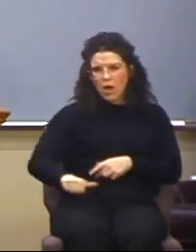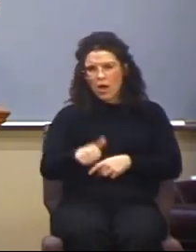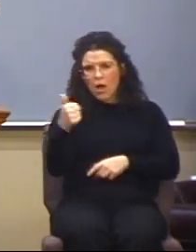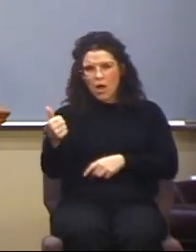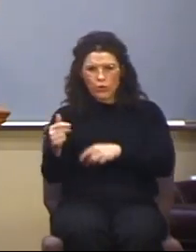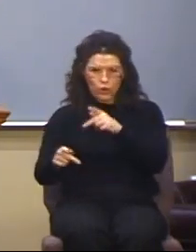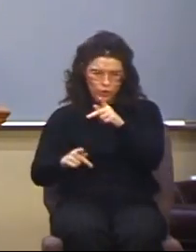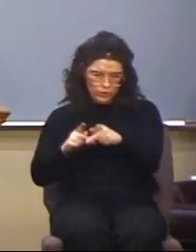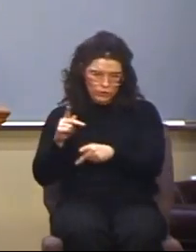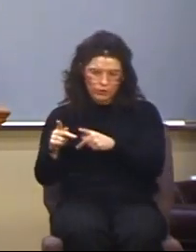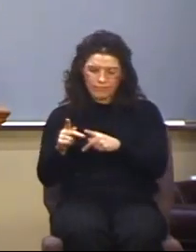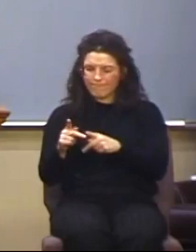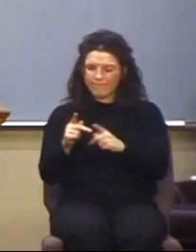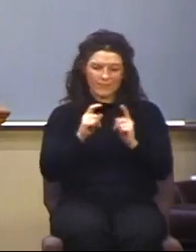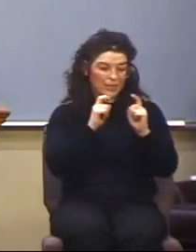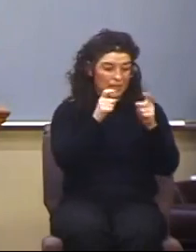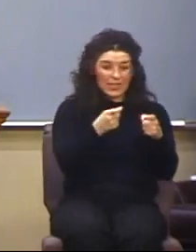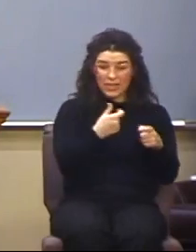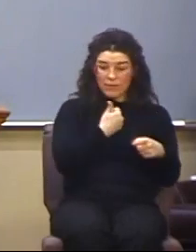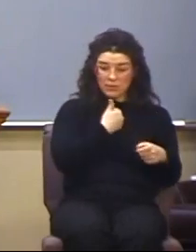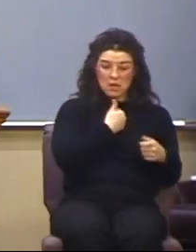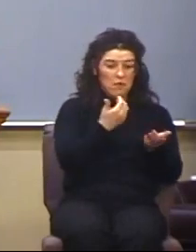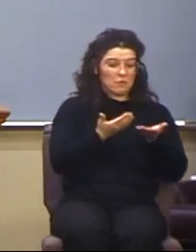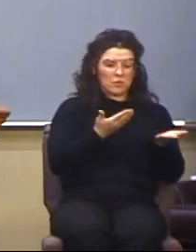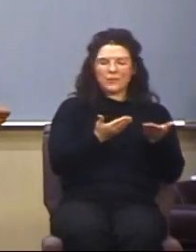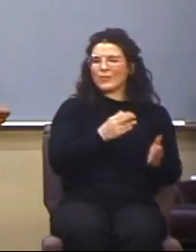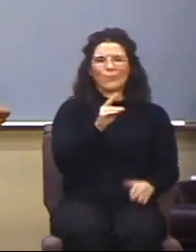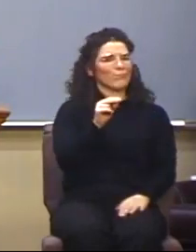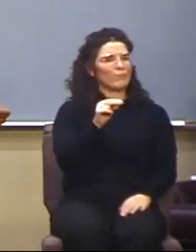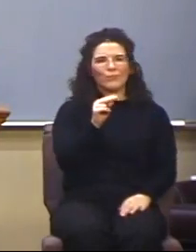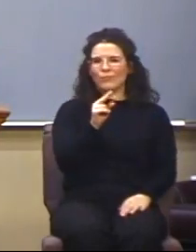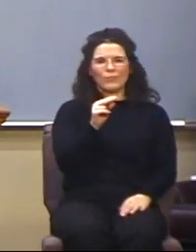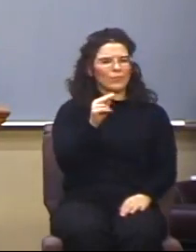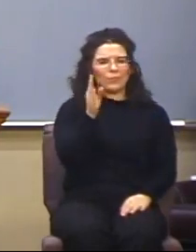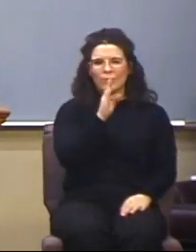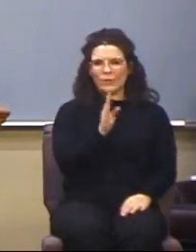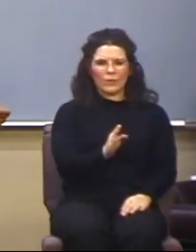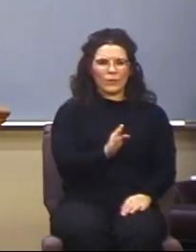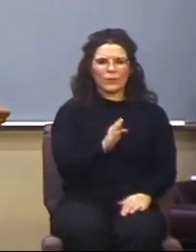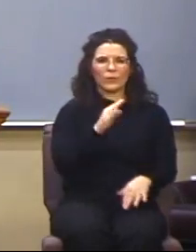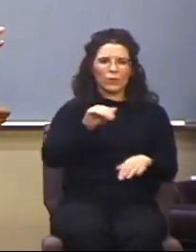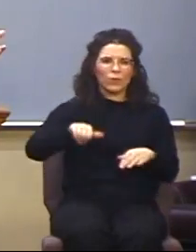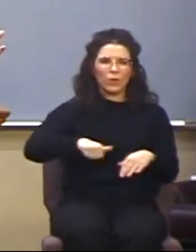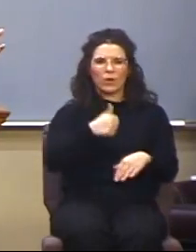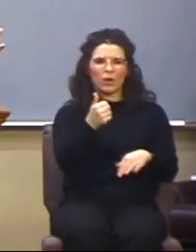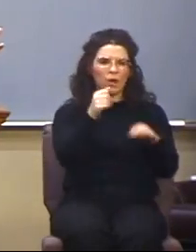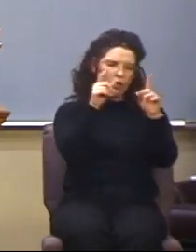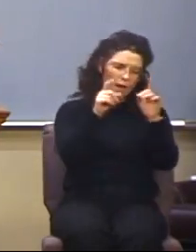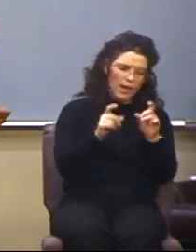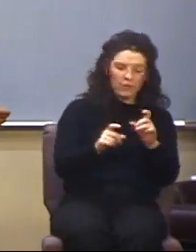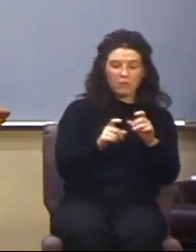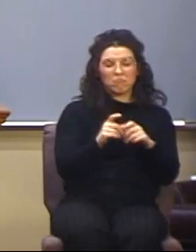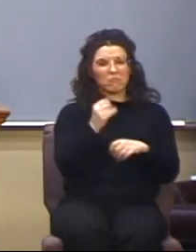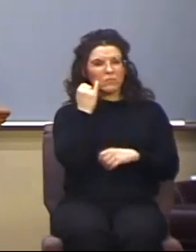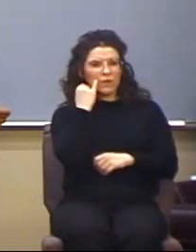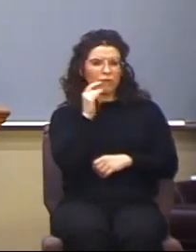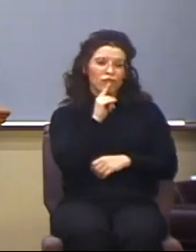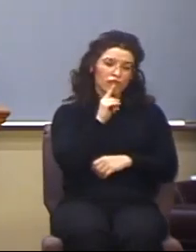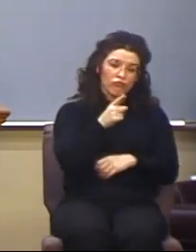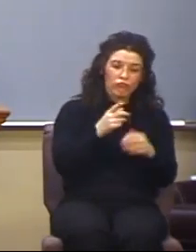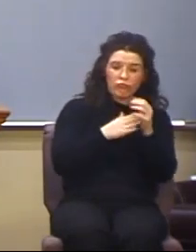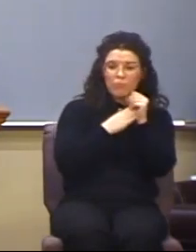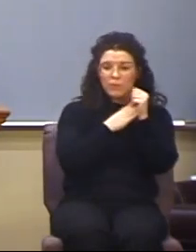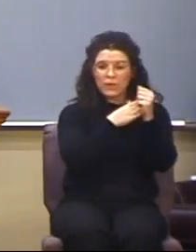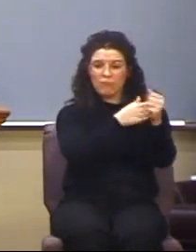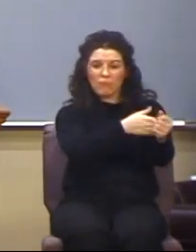never intended to be self-serving. So another evidence, whether one is truly being led by the